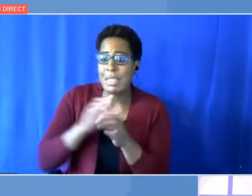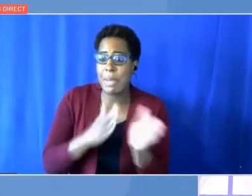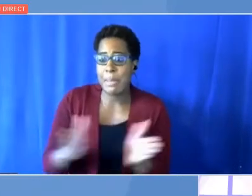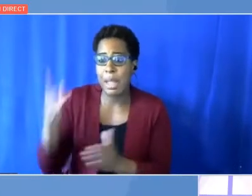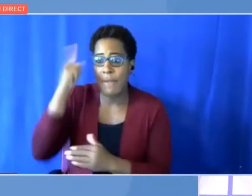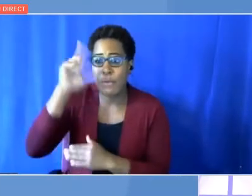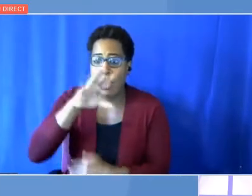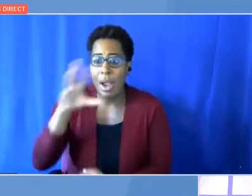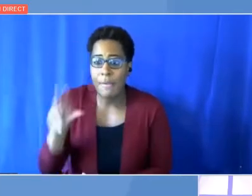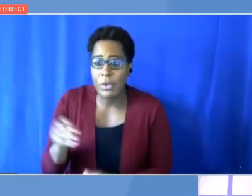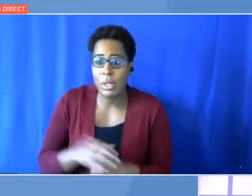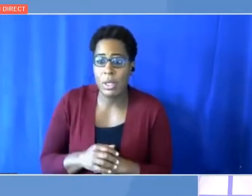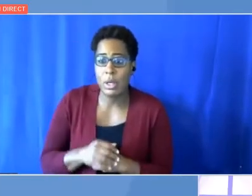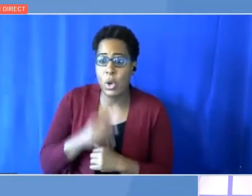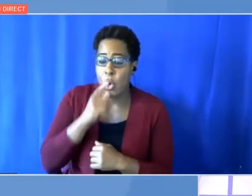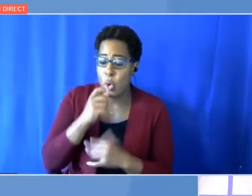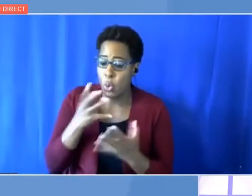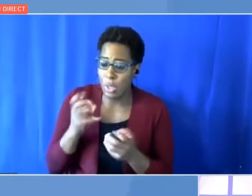wants to put the money?